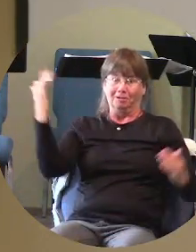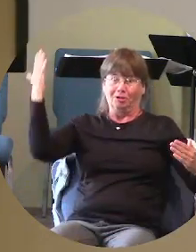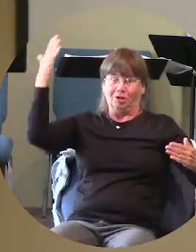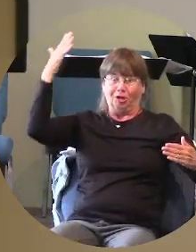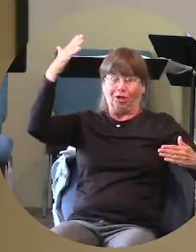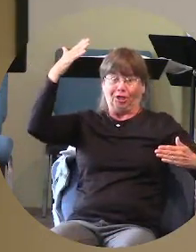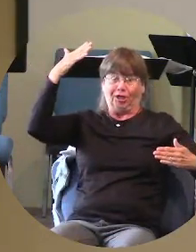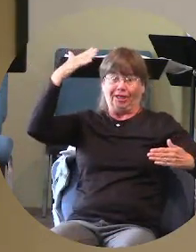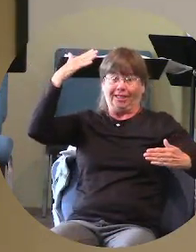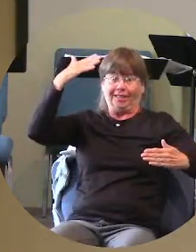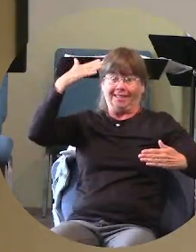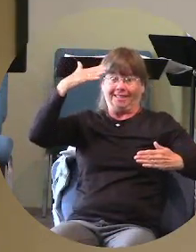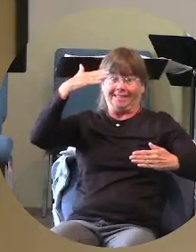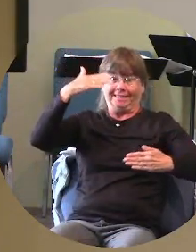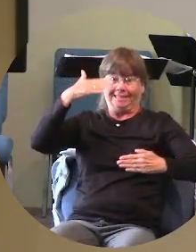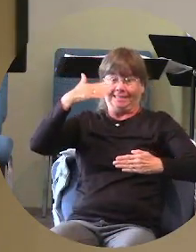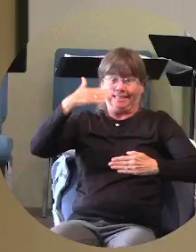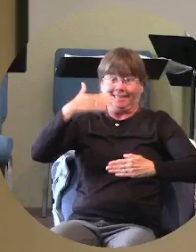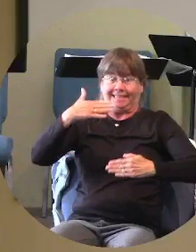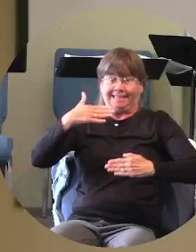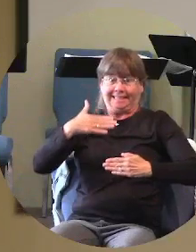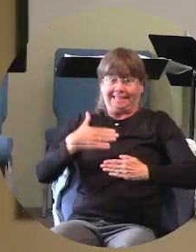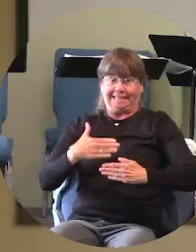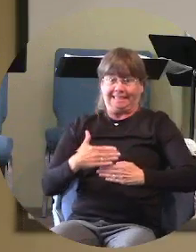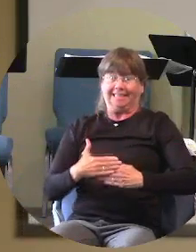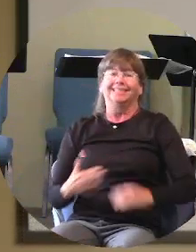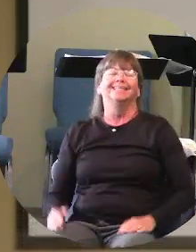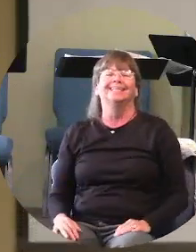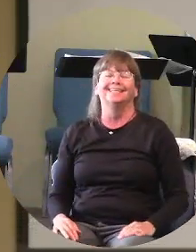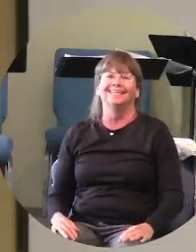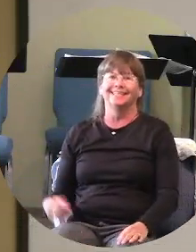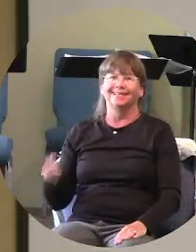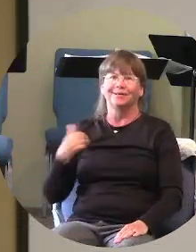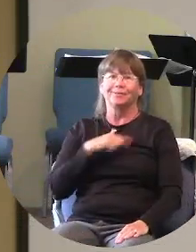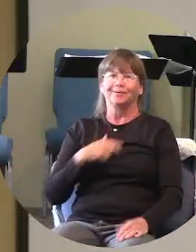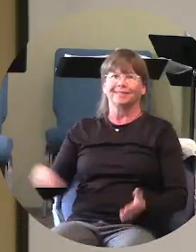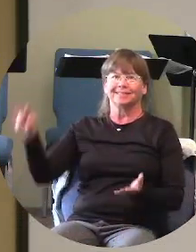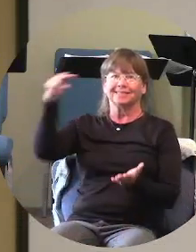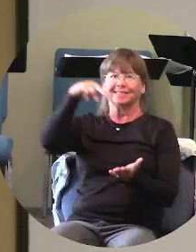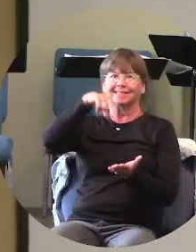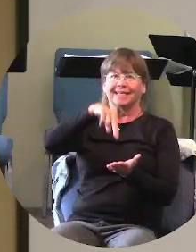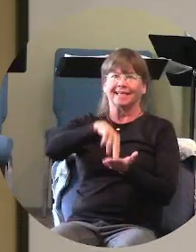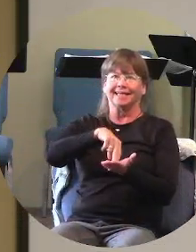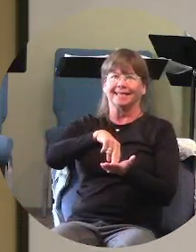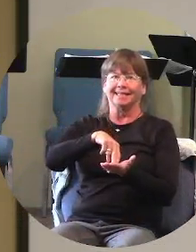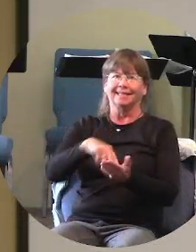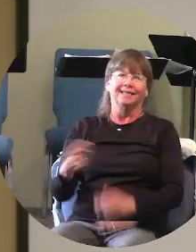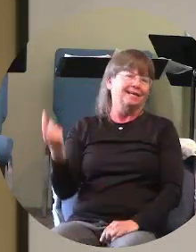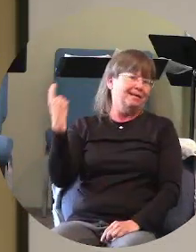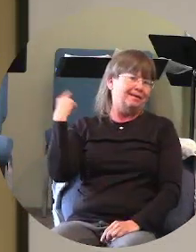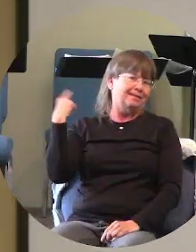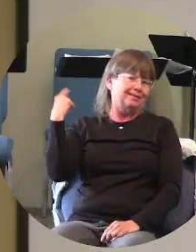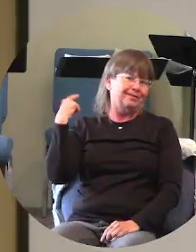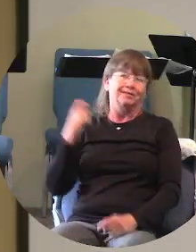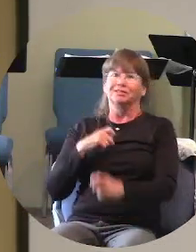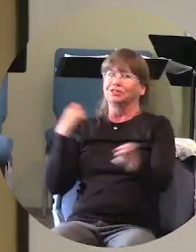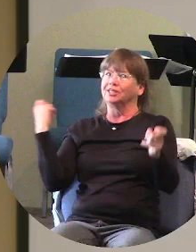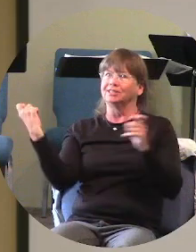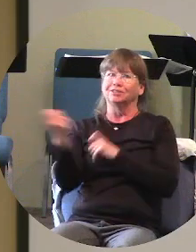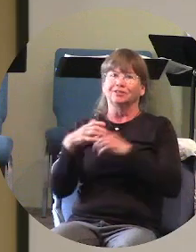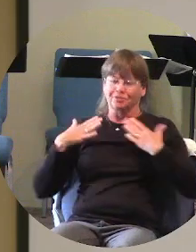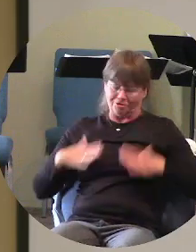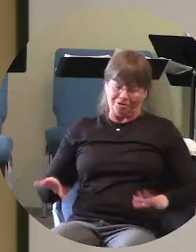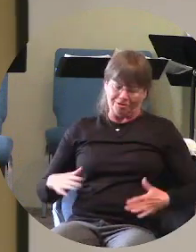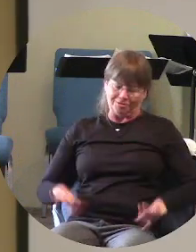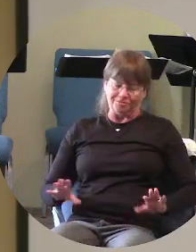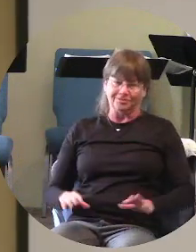you know i have nothing to do with that right why don't you stand uh they're going to get changed and if you want to hang around and hug their neck and and